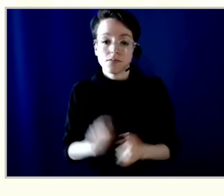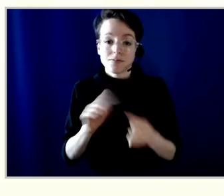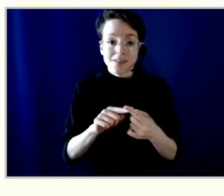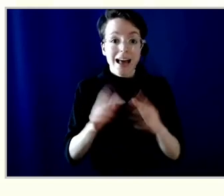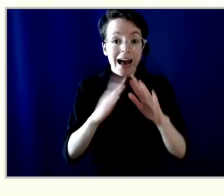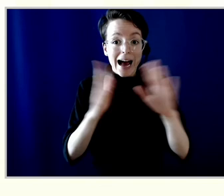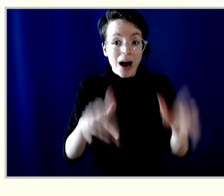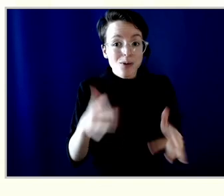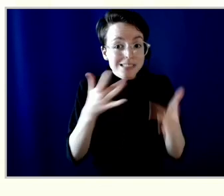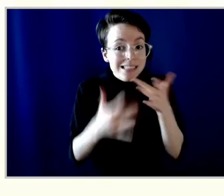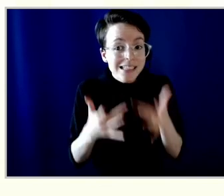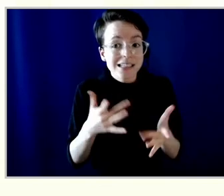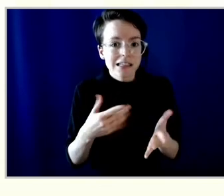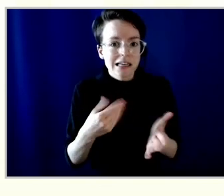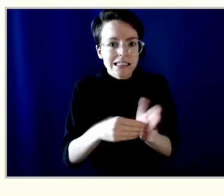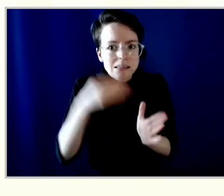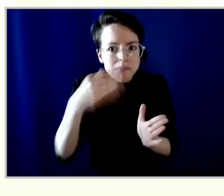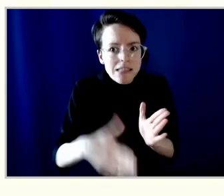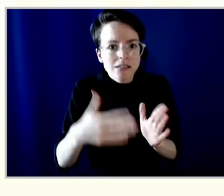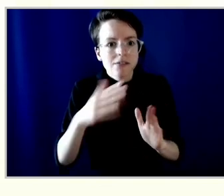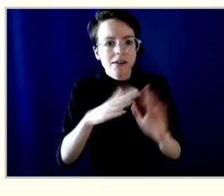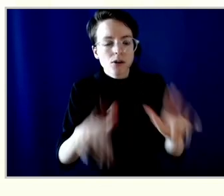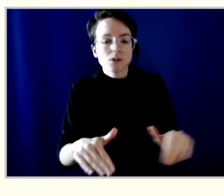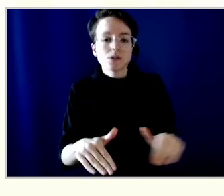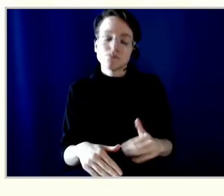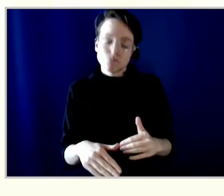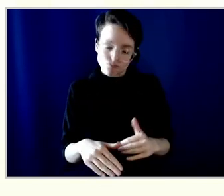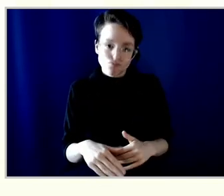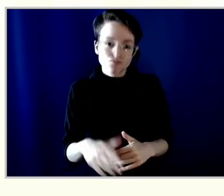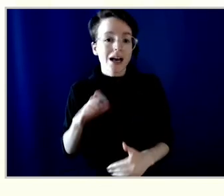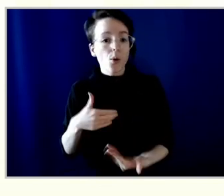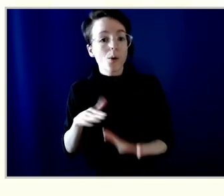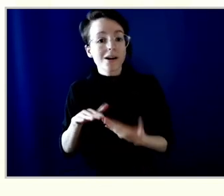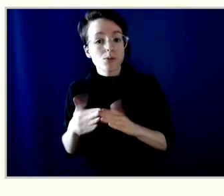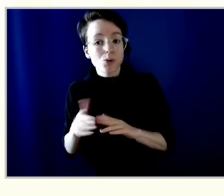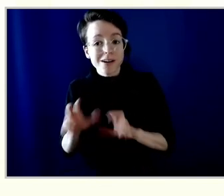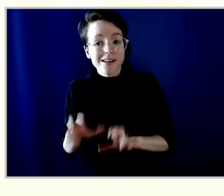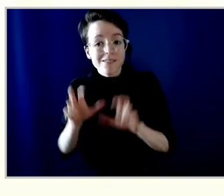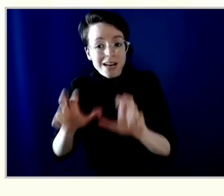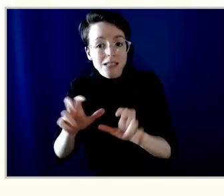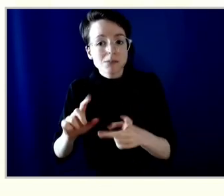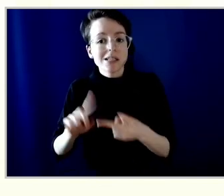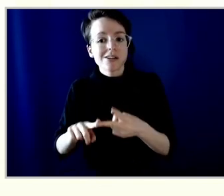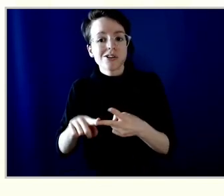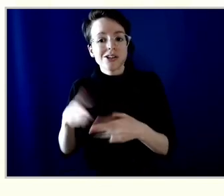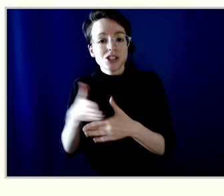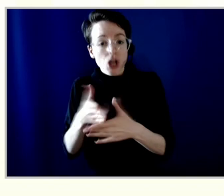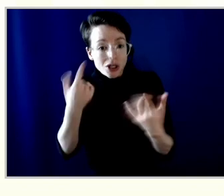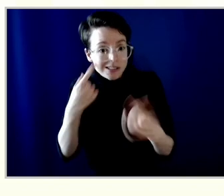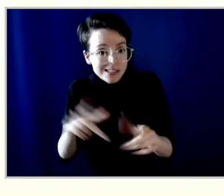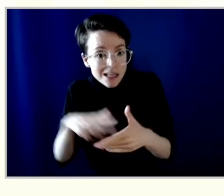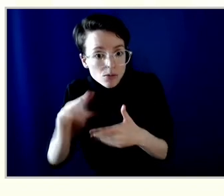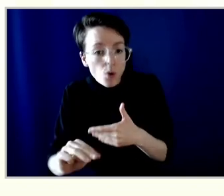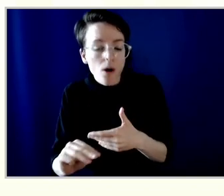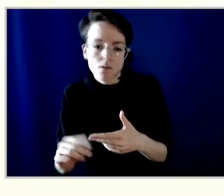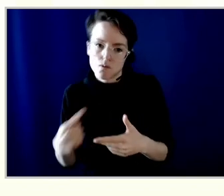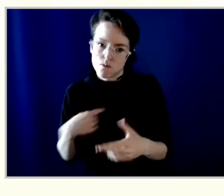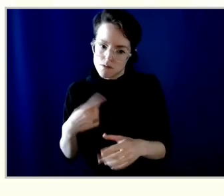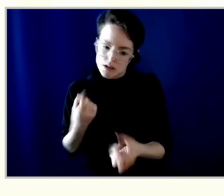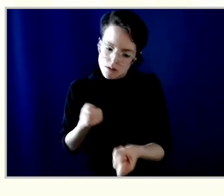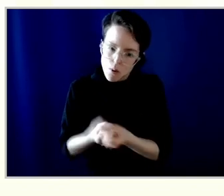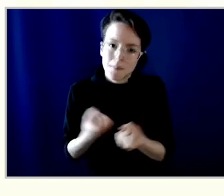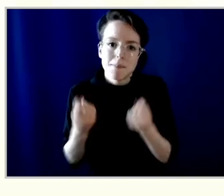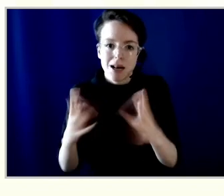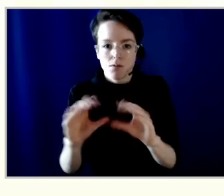you we do a lot through our community investment work and through shared success to support organizations. One specific example is